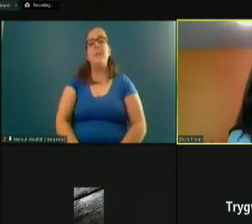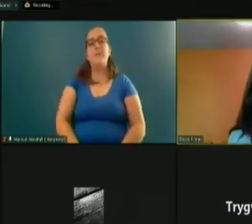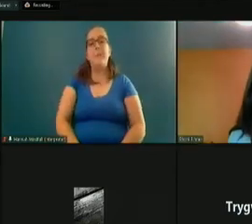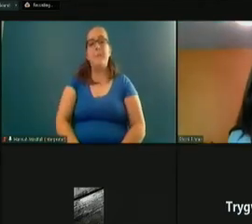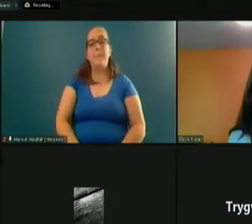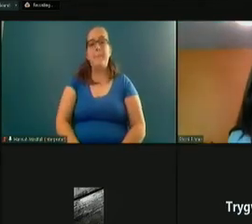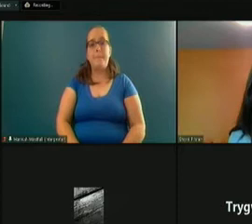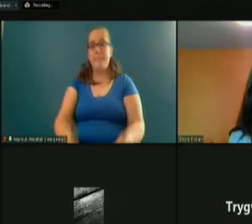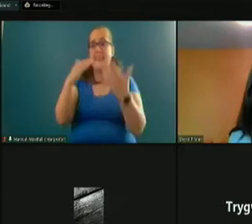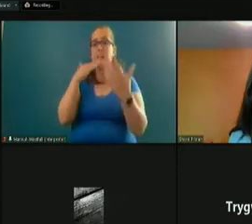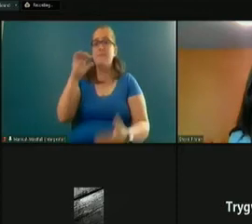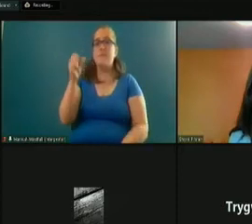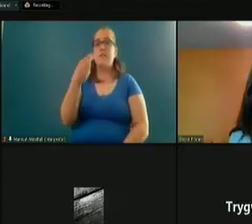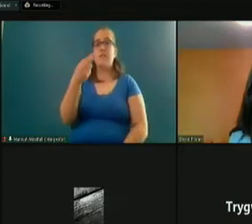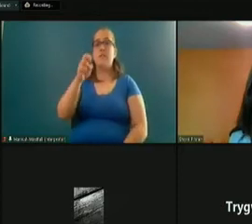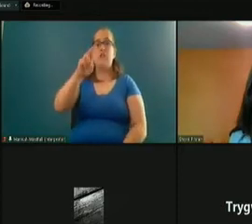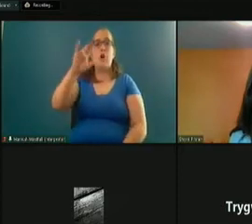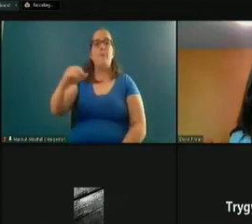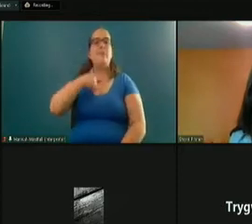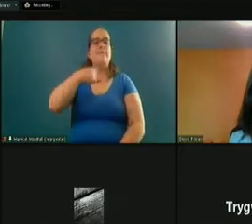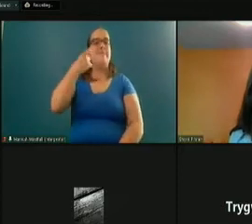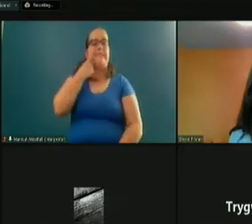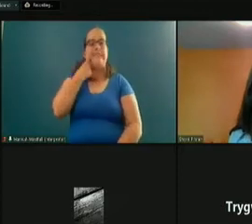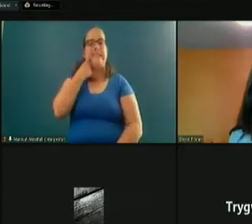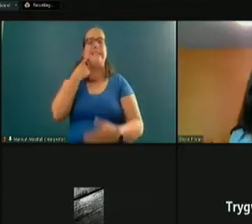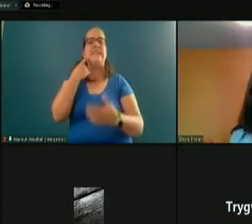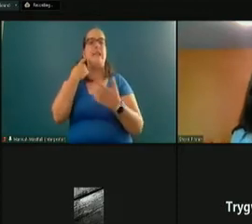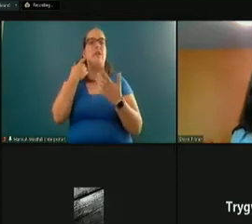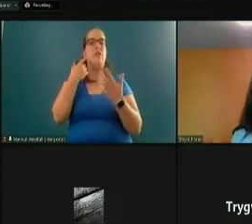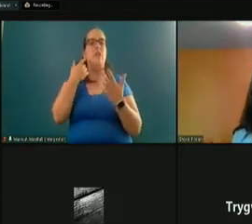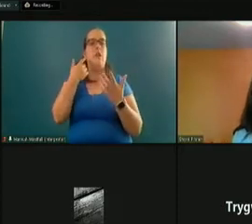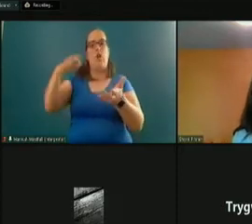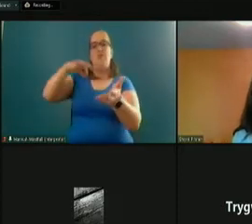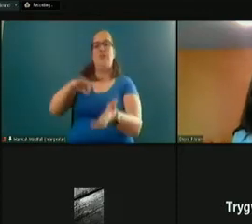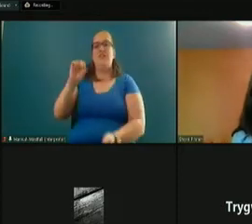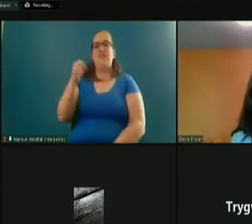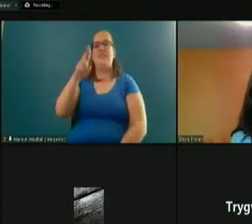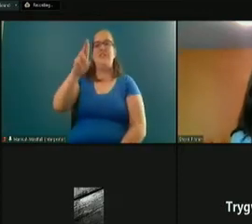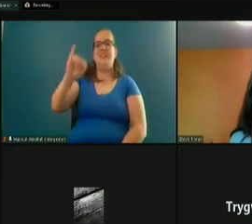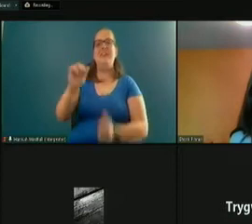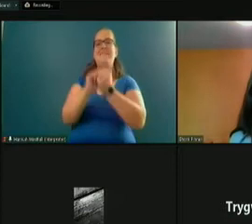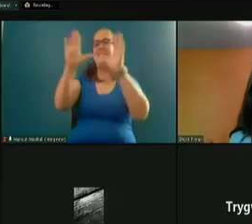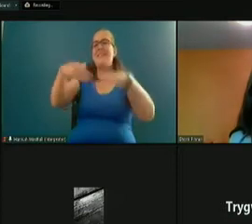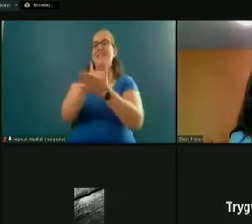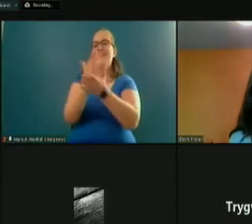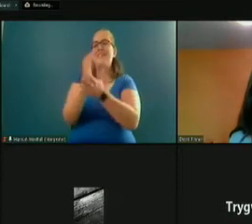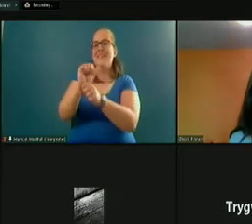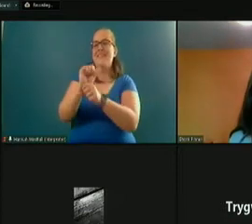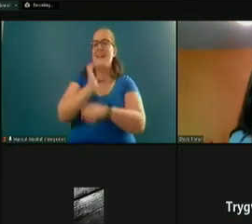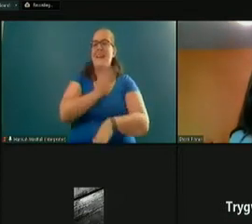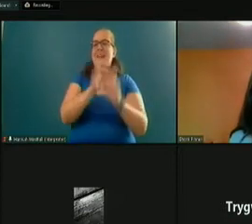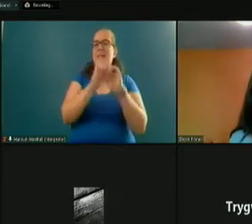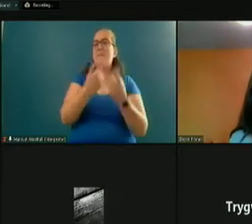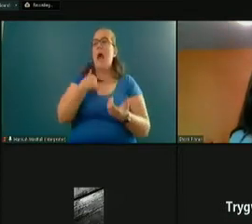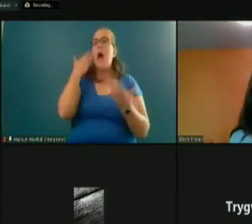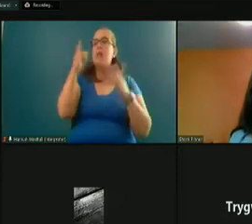Thank you, Sherry. I just had credited Sherry with her great budget work in our department, and I was not aware that she was going to